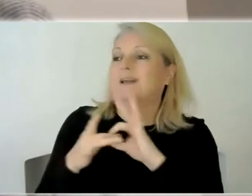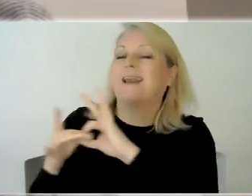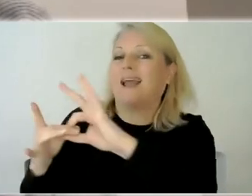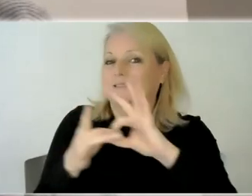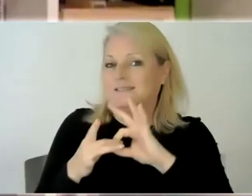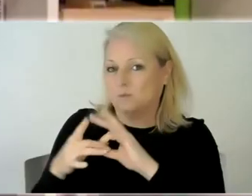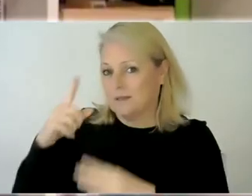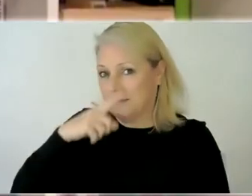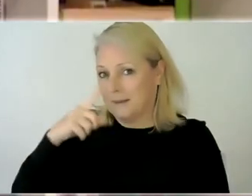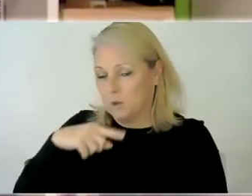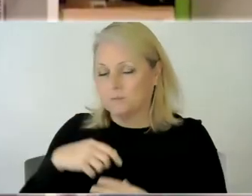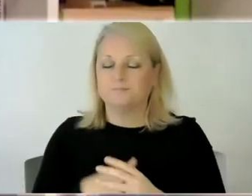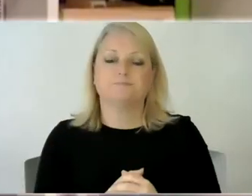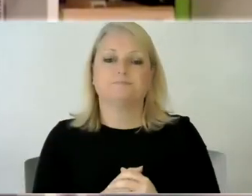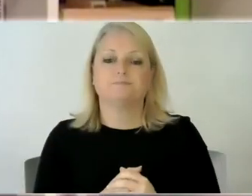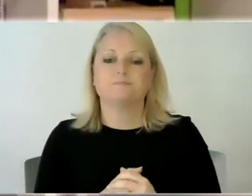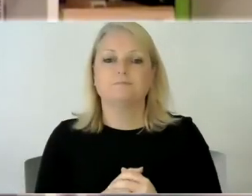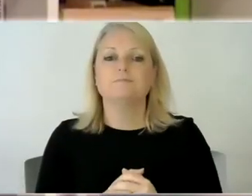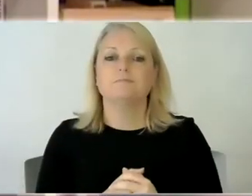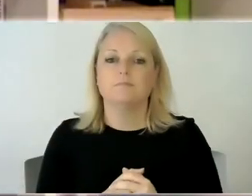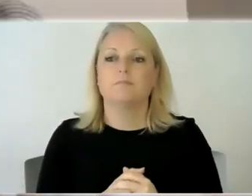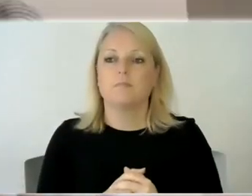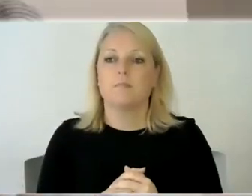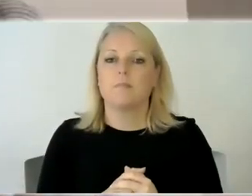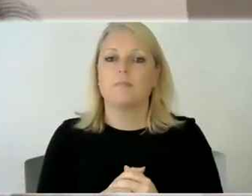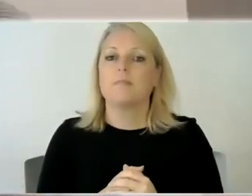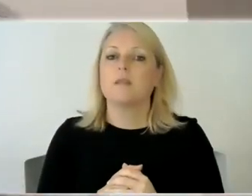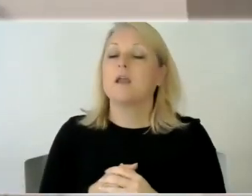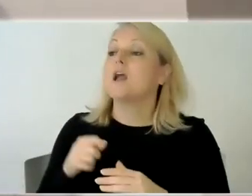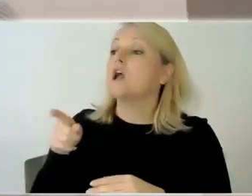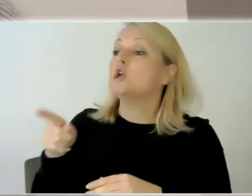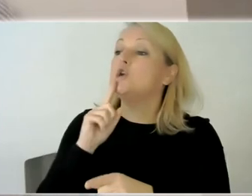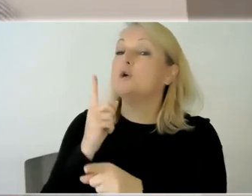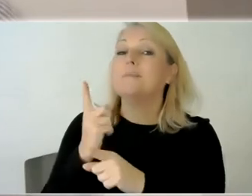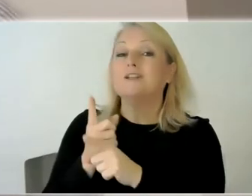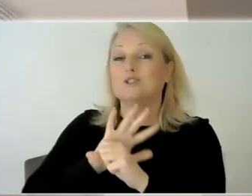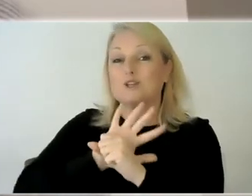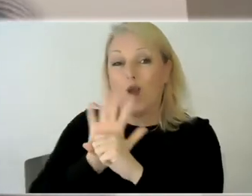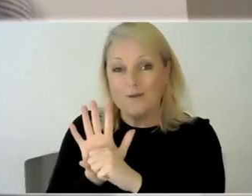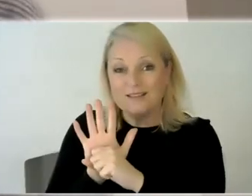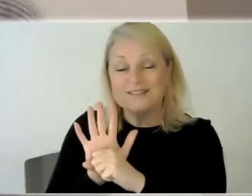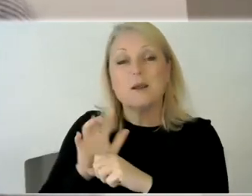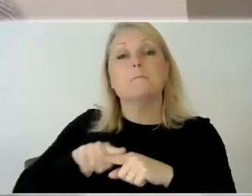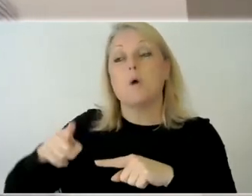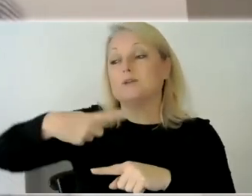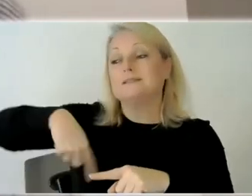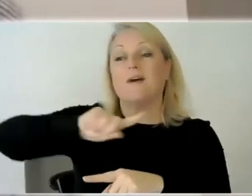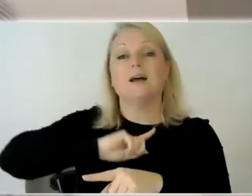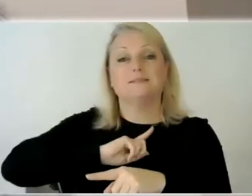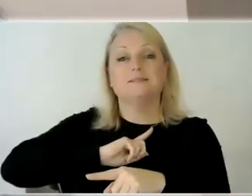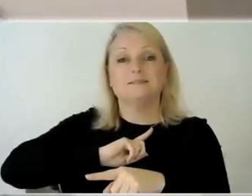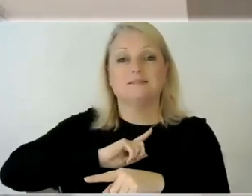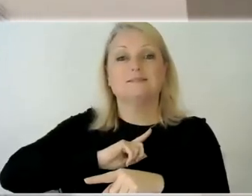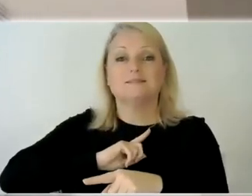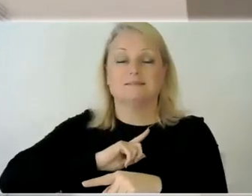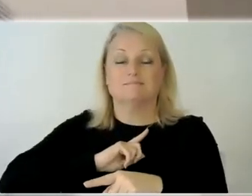yeah um i think you did mention covert and most of us have been through covert um